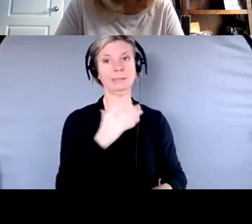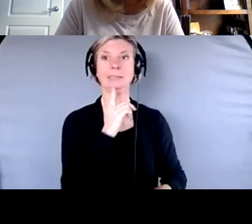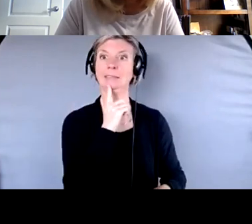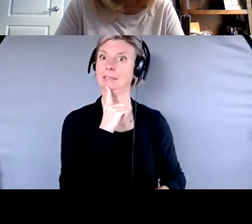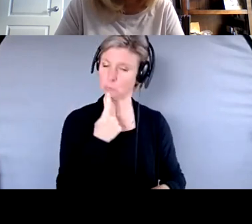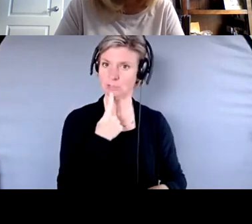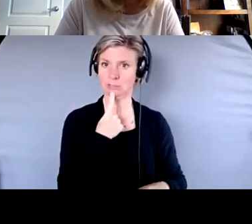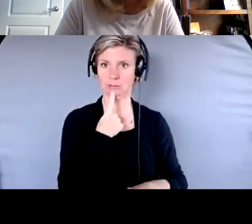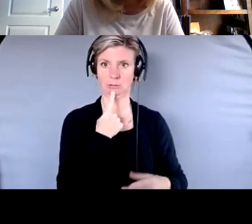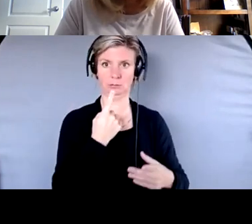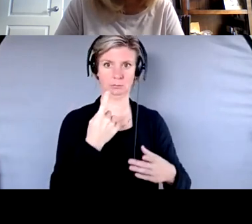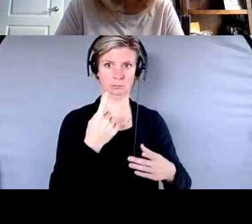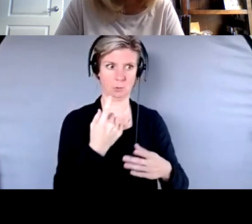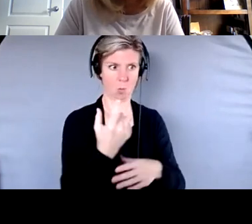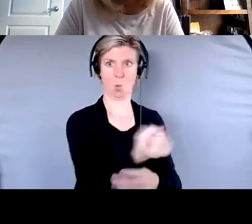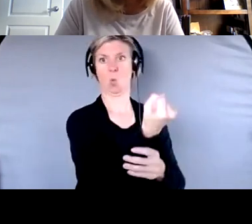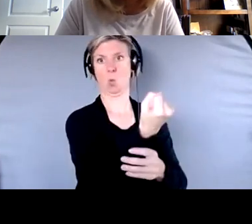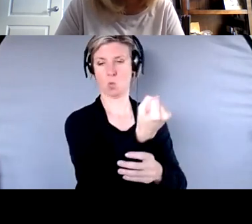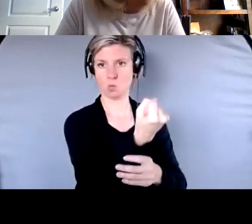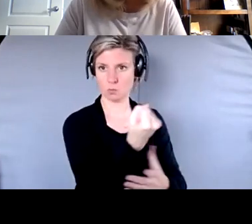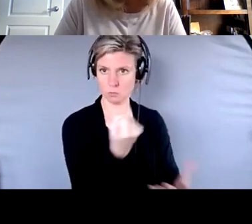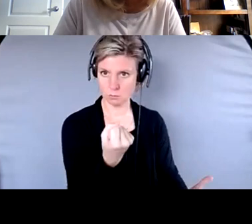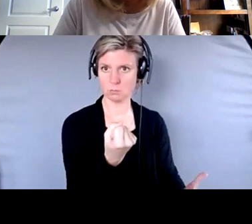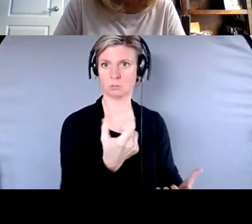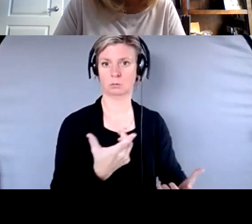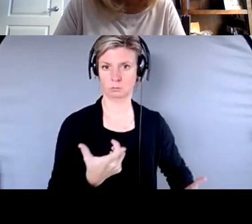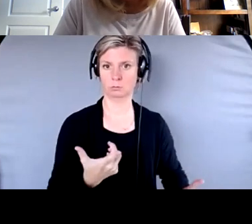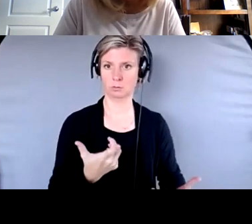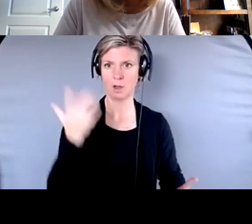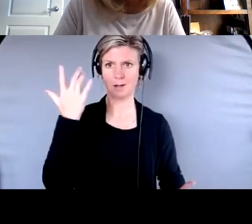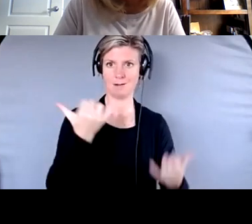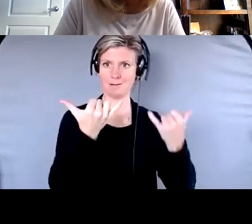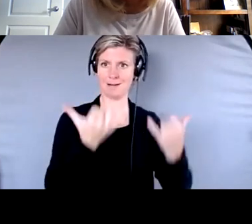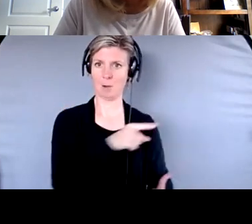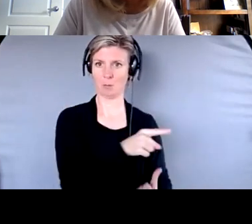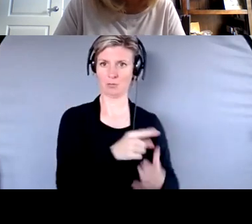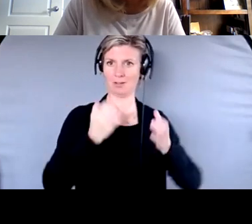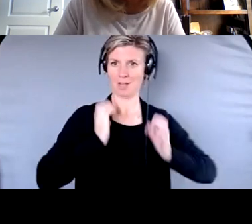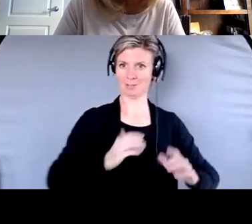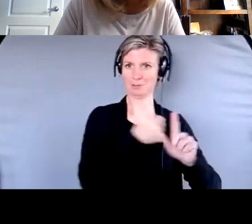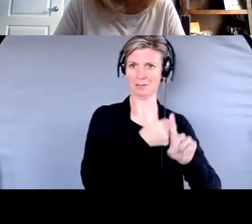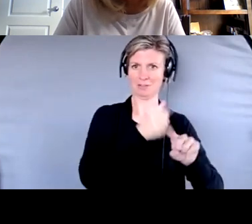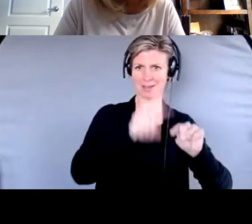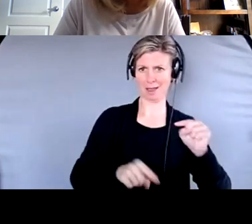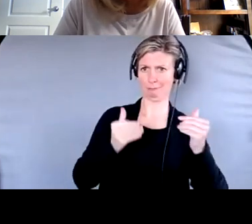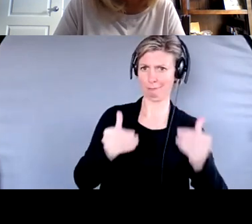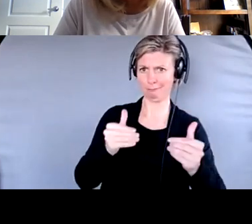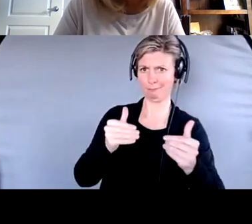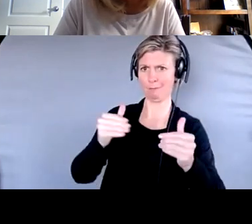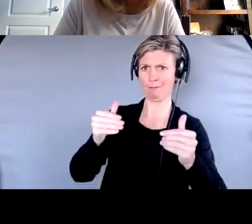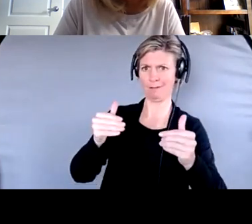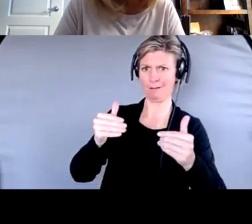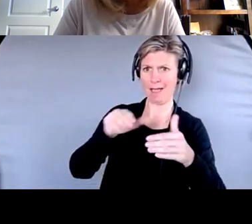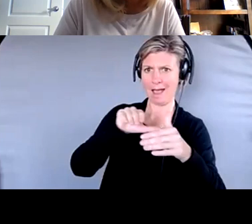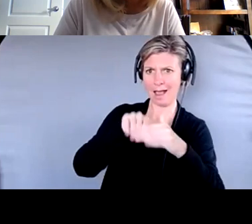you know, an investor is right to access their, their financial assets. So, um, what, what effectively